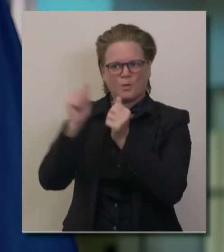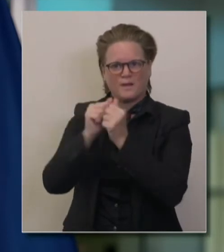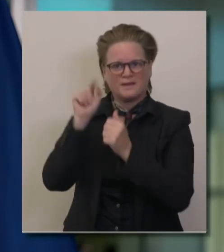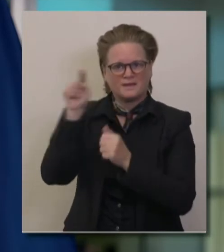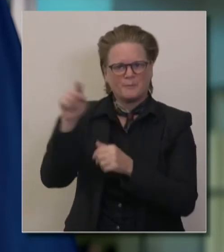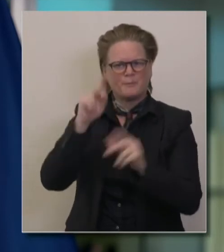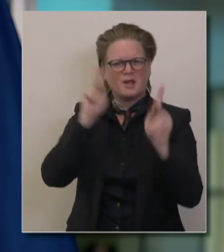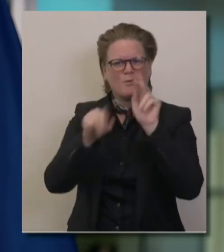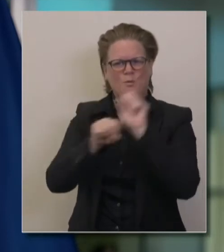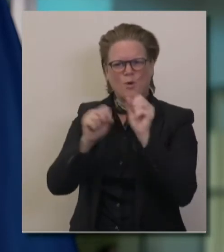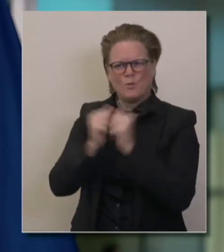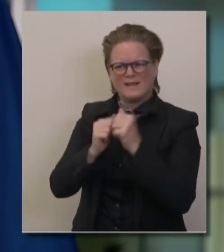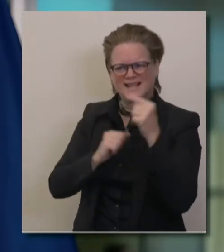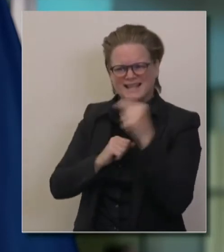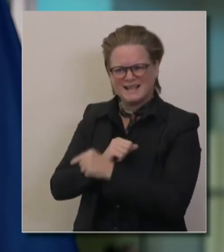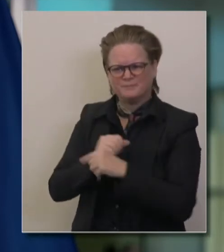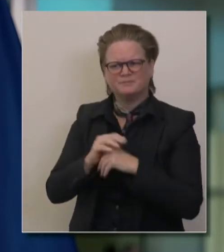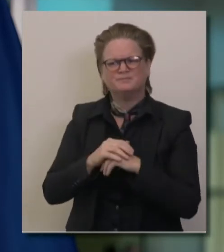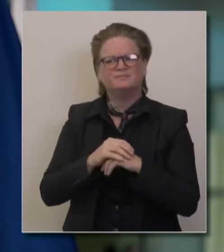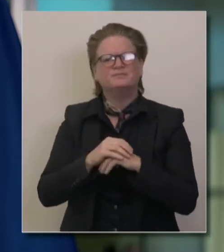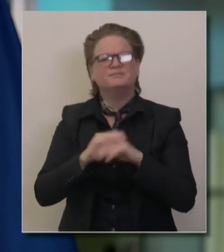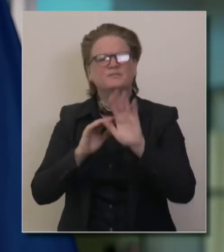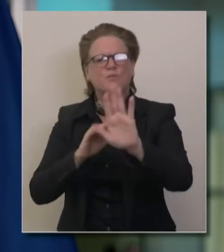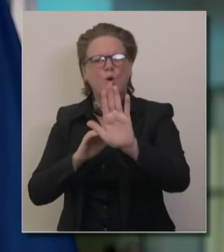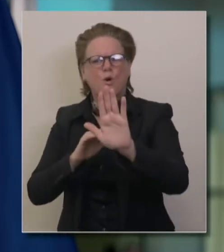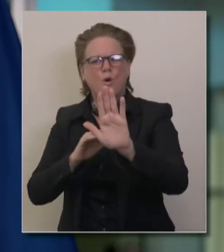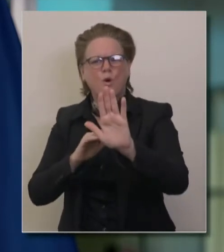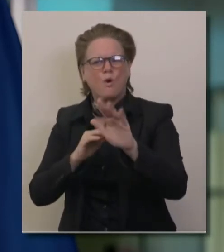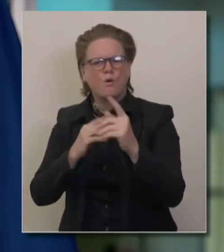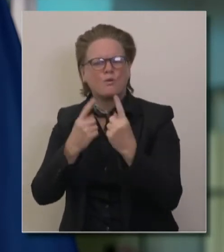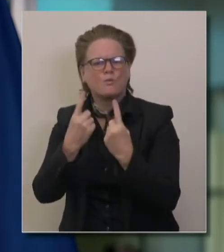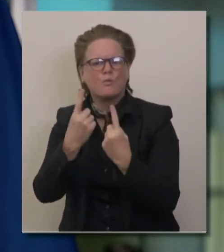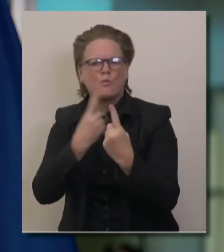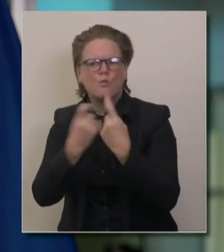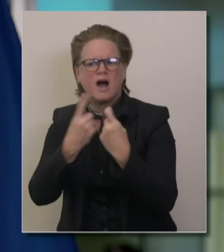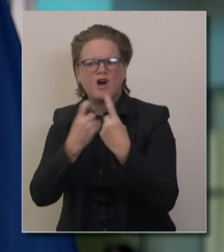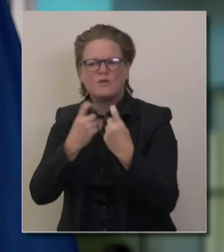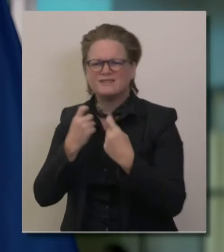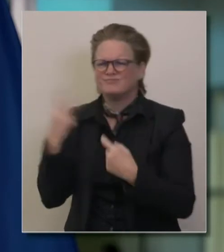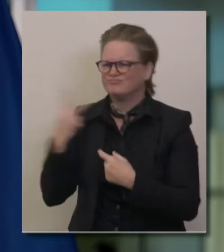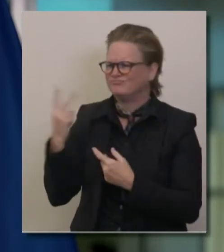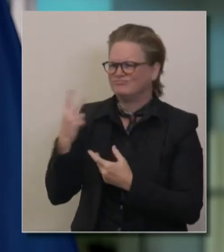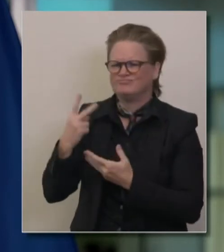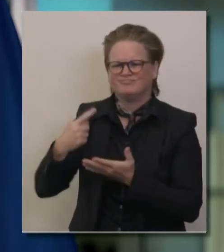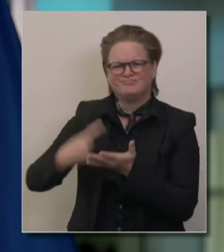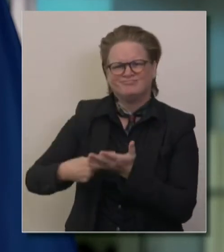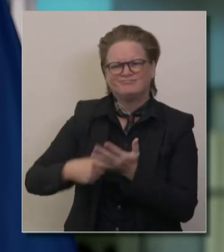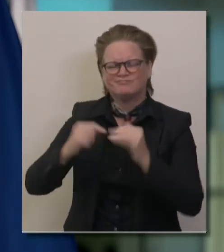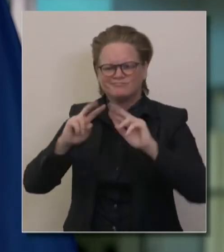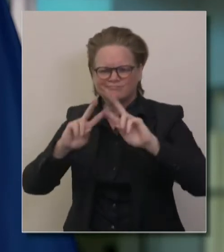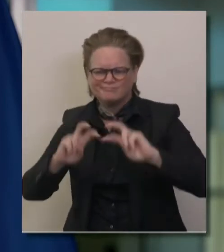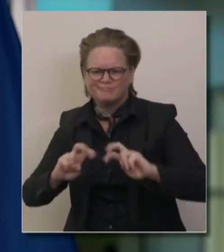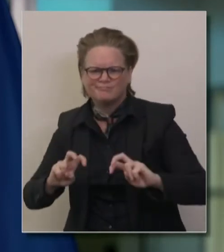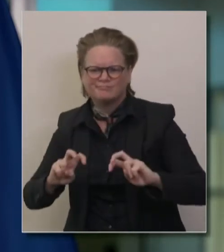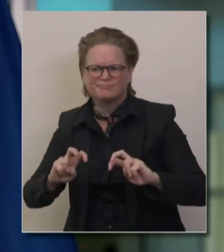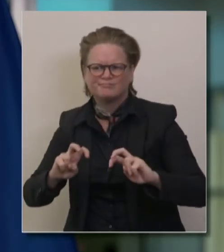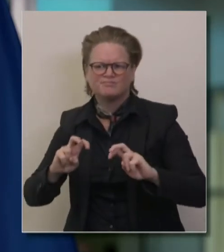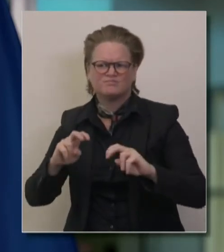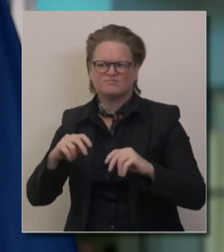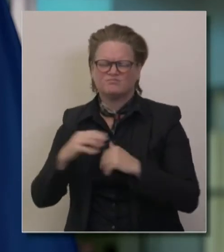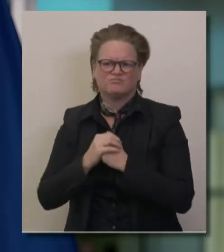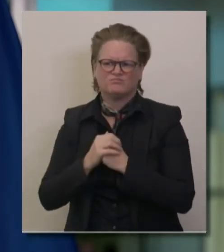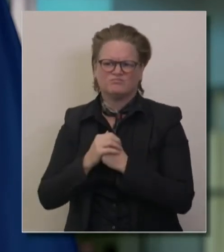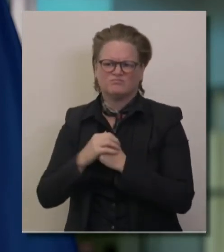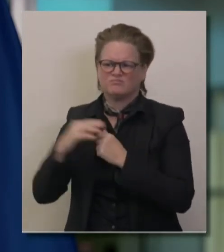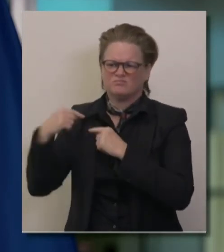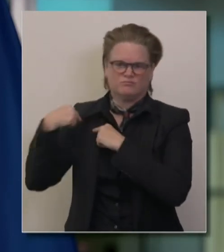inquiry you are making, we can assure you have been assessing and we've been doing that previous to, uh, his announcement